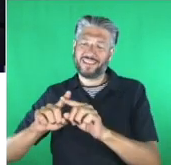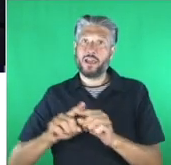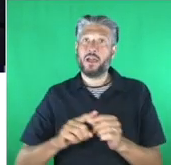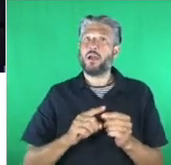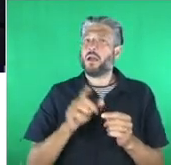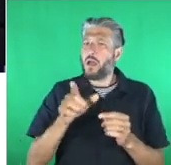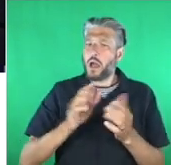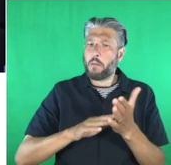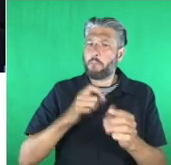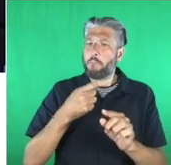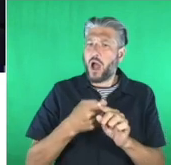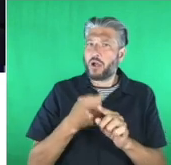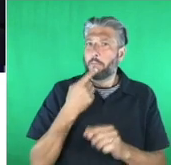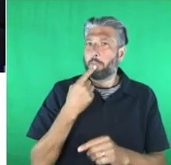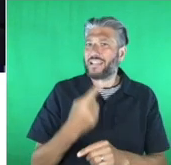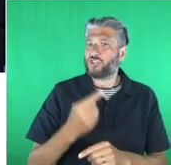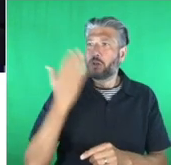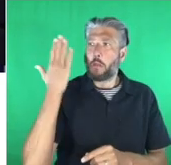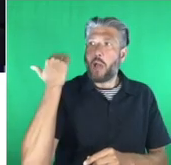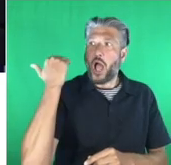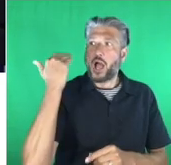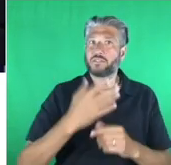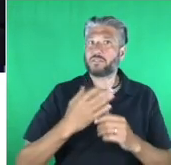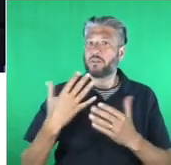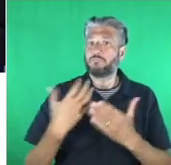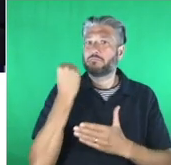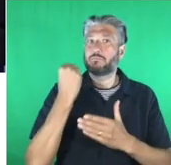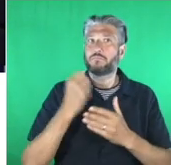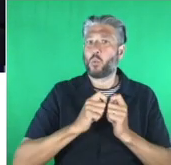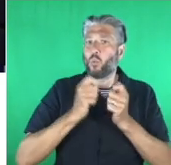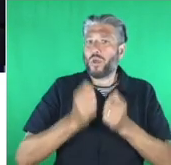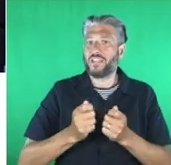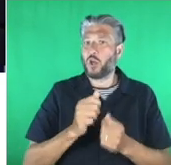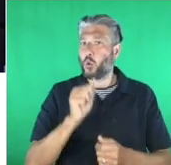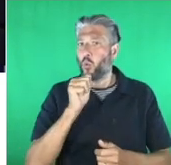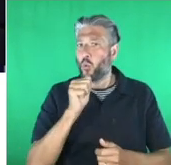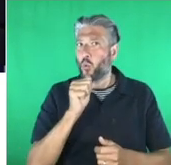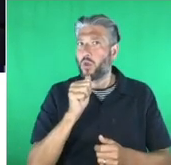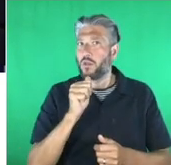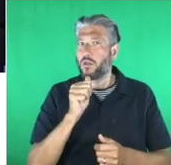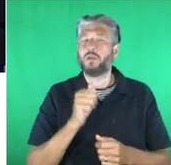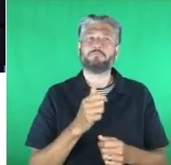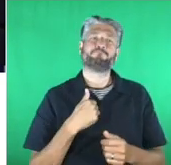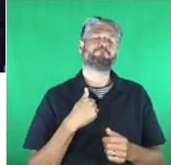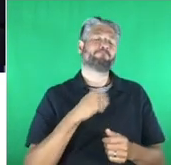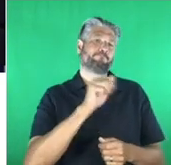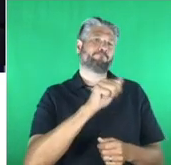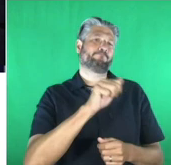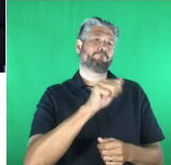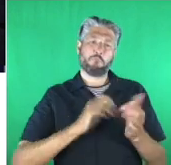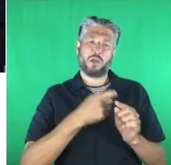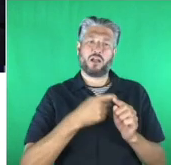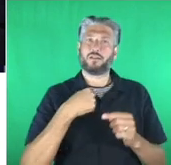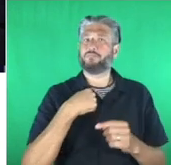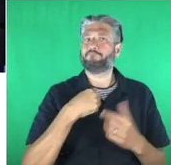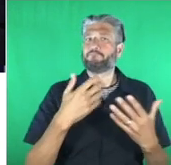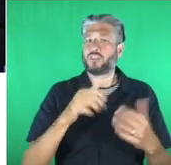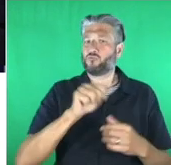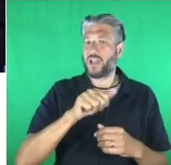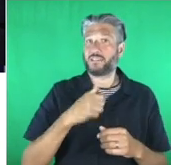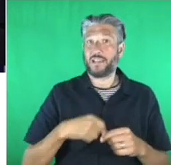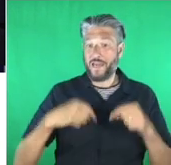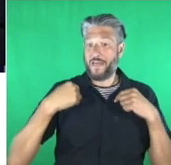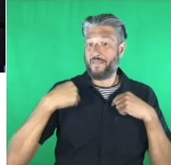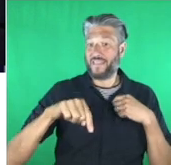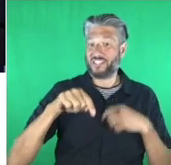winners there are some incredible ones are there not yes i think because it's the tenth year we really do want to celebrate what's what we've seen over